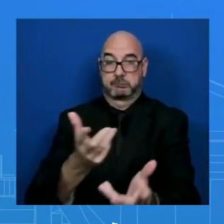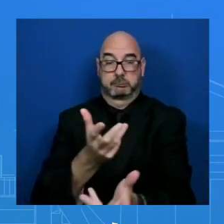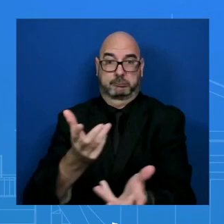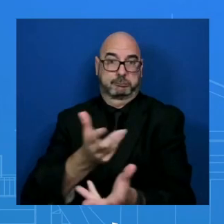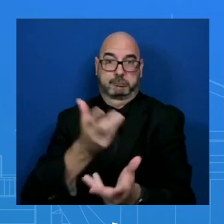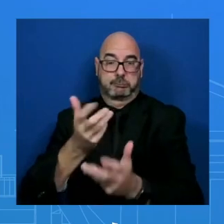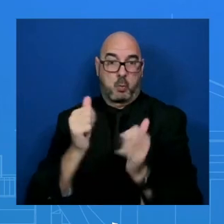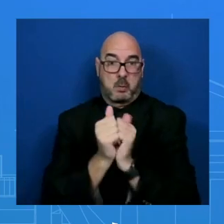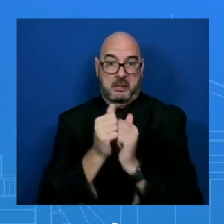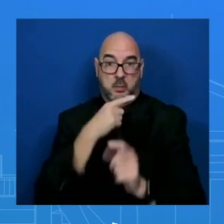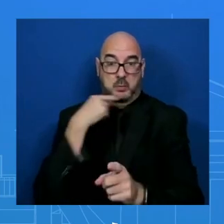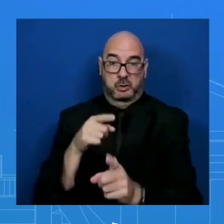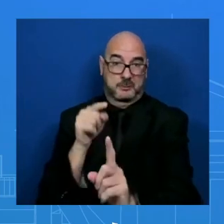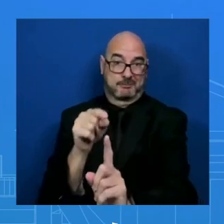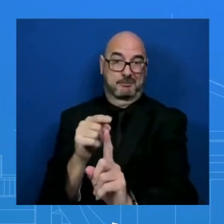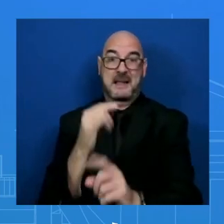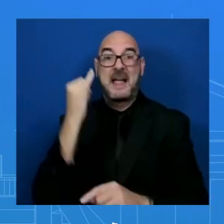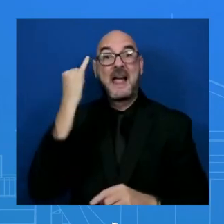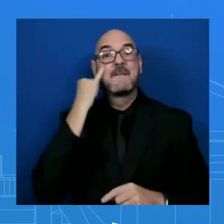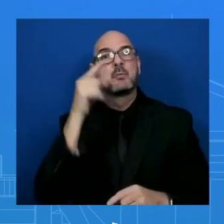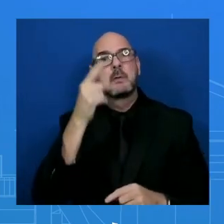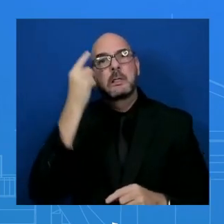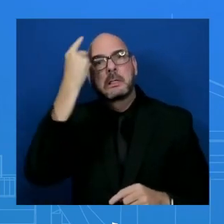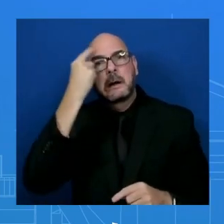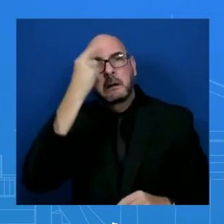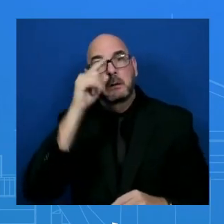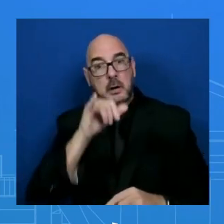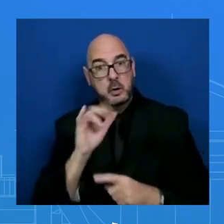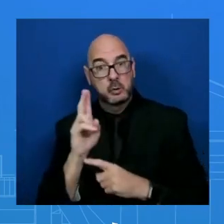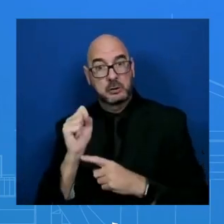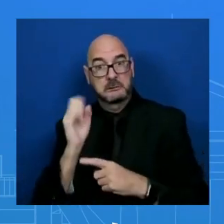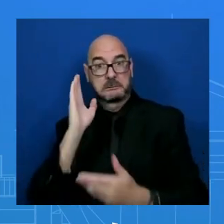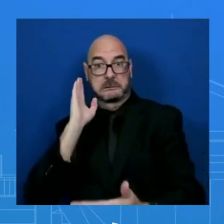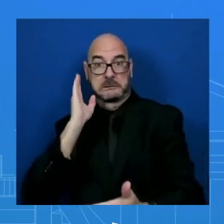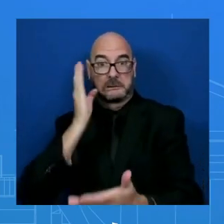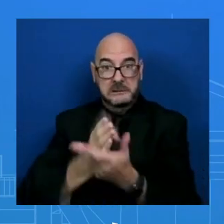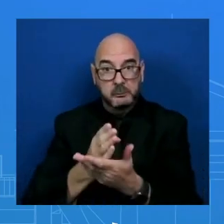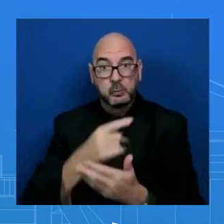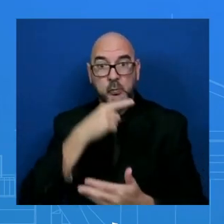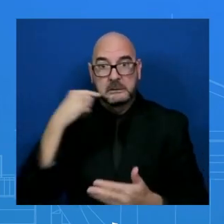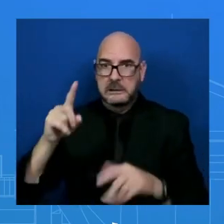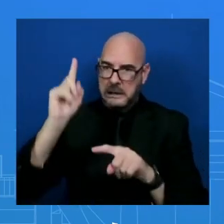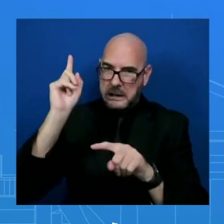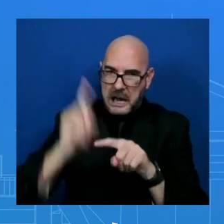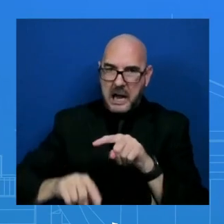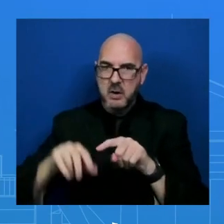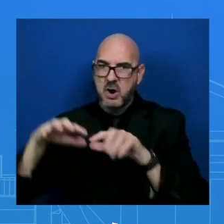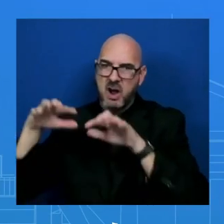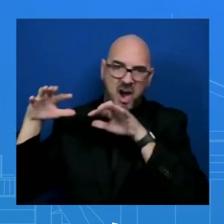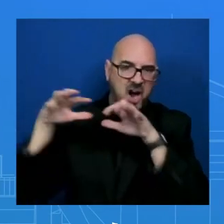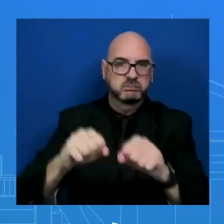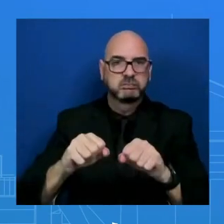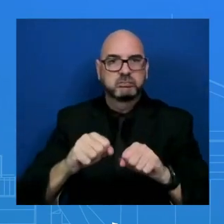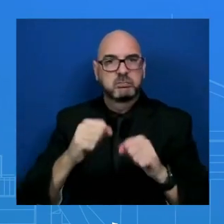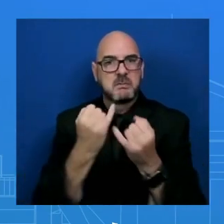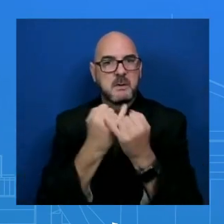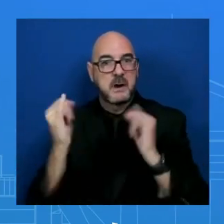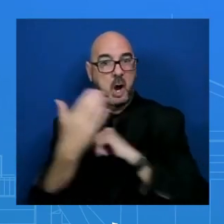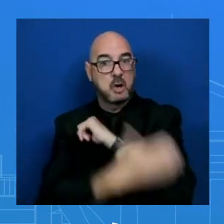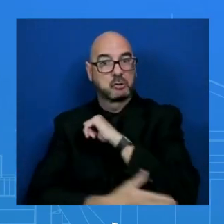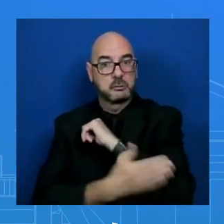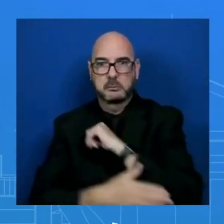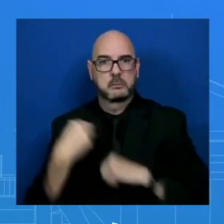leadership in that regard, we have stopped Russia from being able to take over a sovereign state. We have ensured that Ukraine will continue